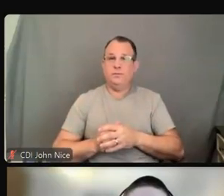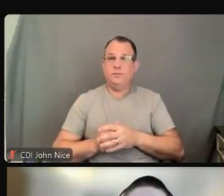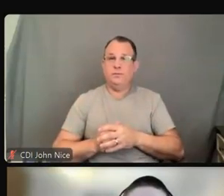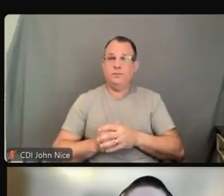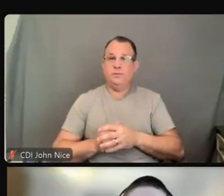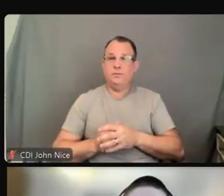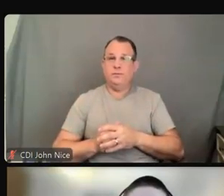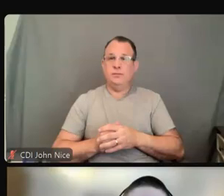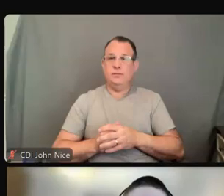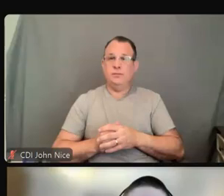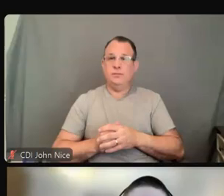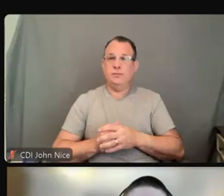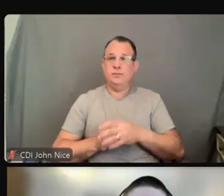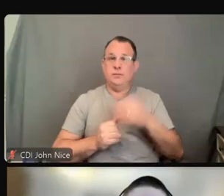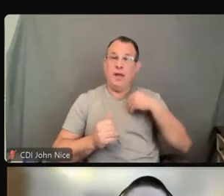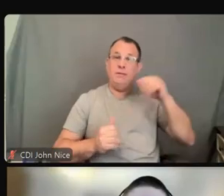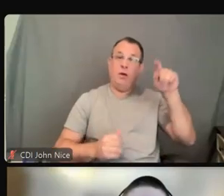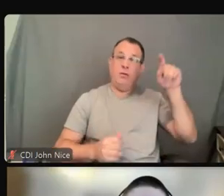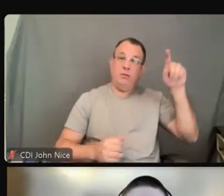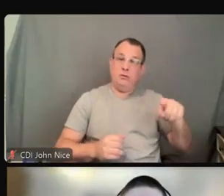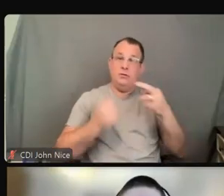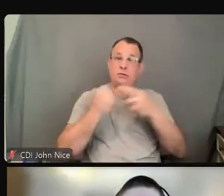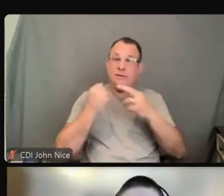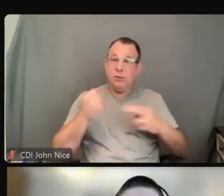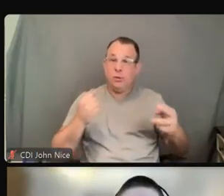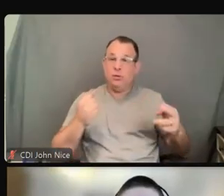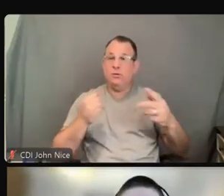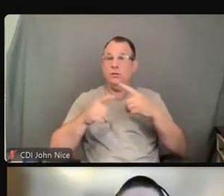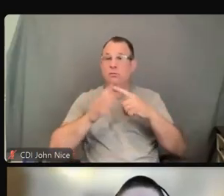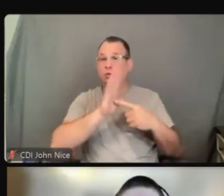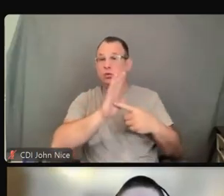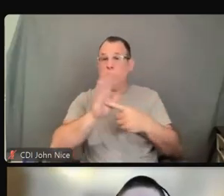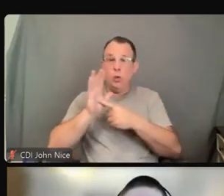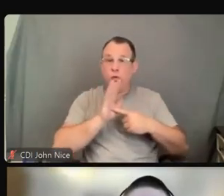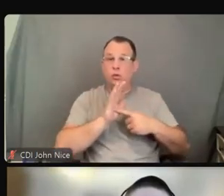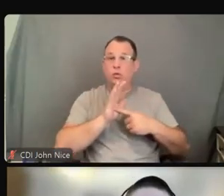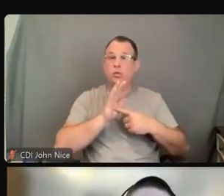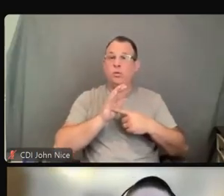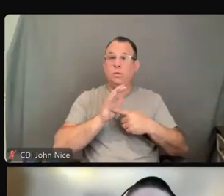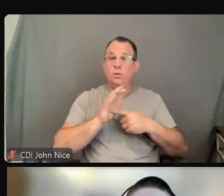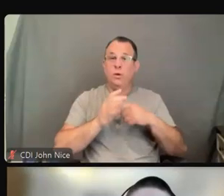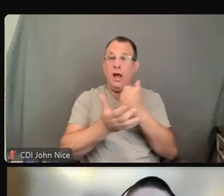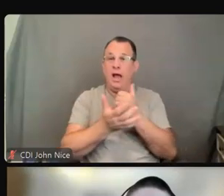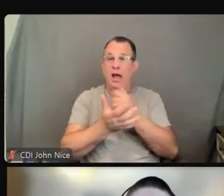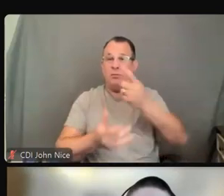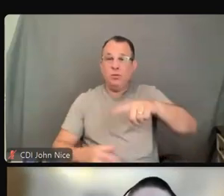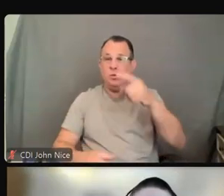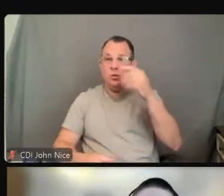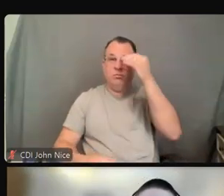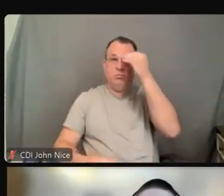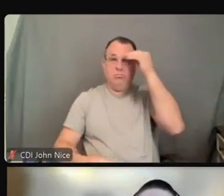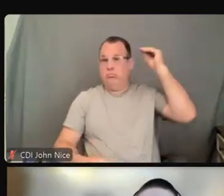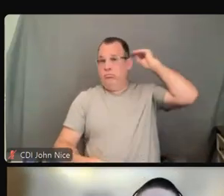Here are some resources that we wanted to share with you for your awareness, for future reference. And